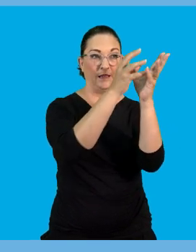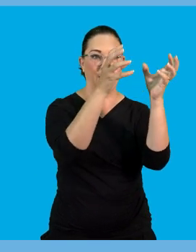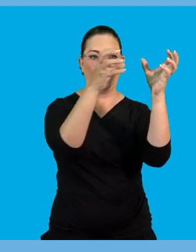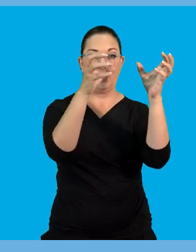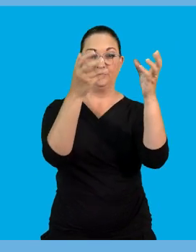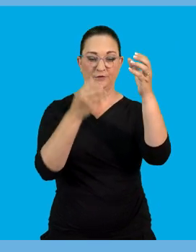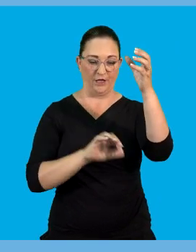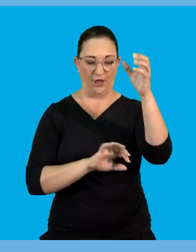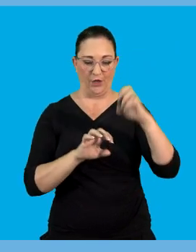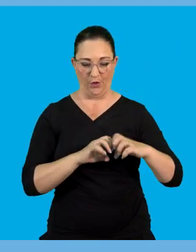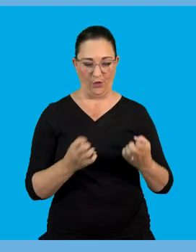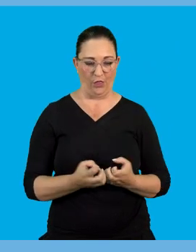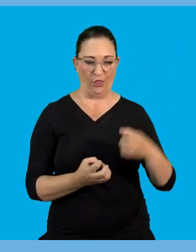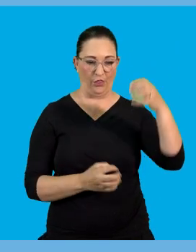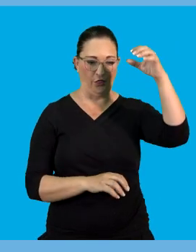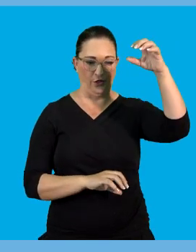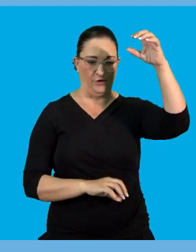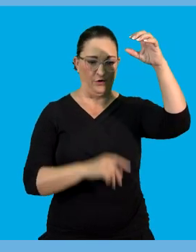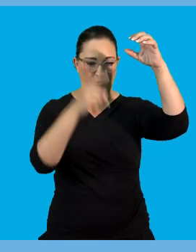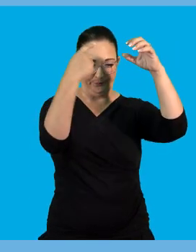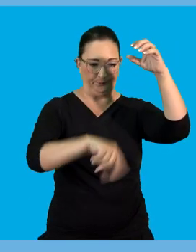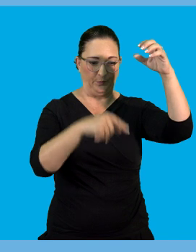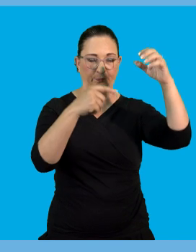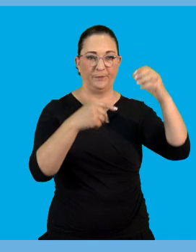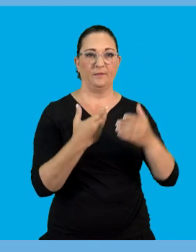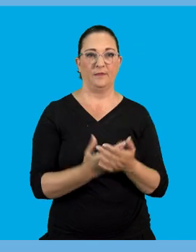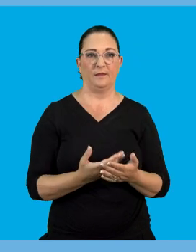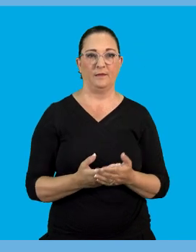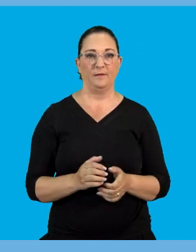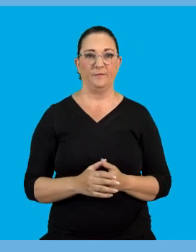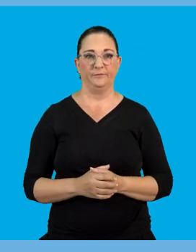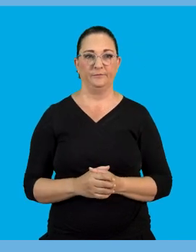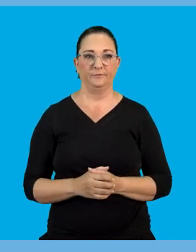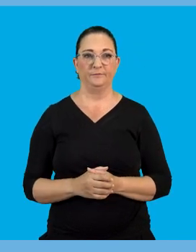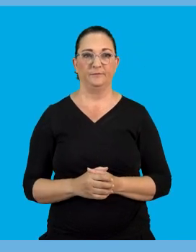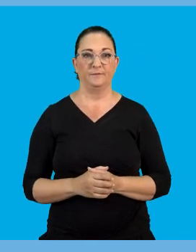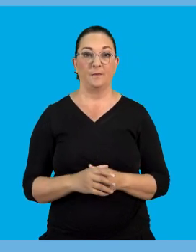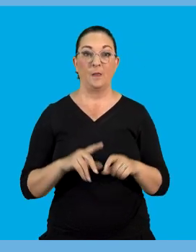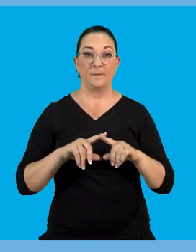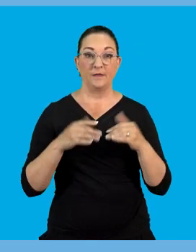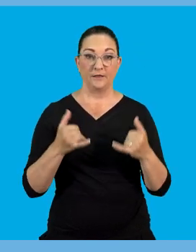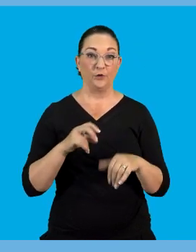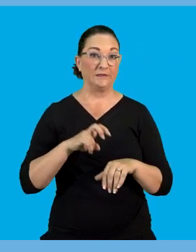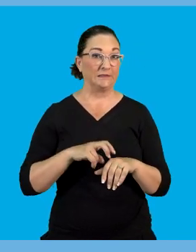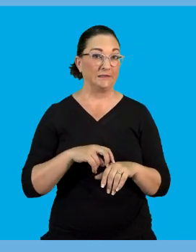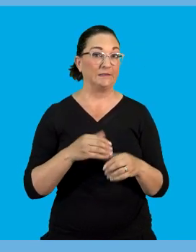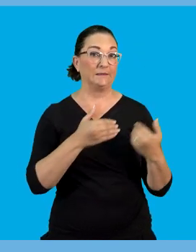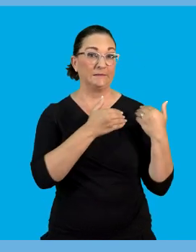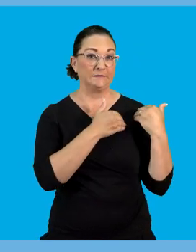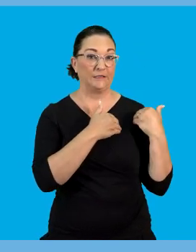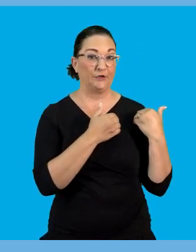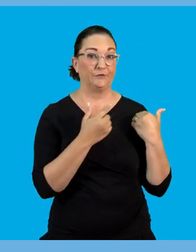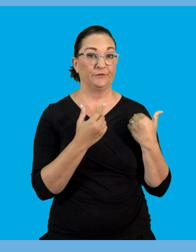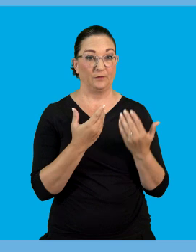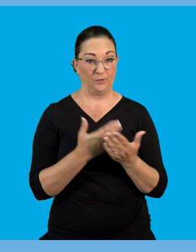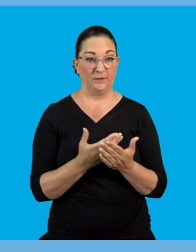and the earth. So in order for us to be able to discharge the extra electrons safely. We need to do something that is called